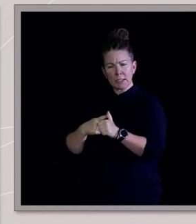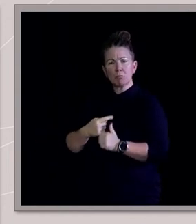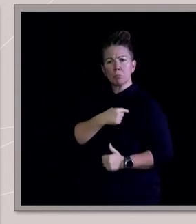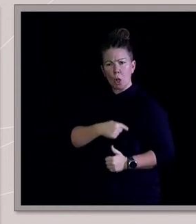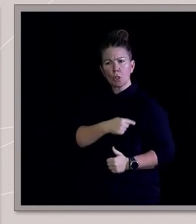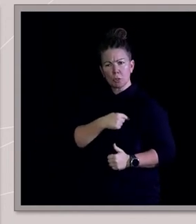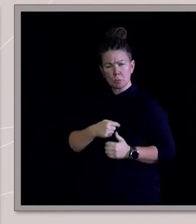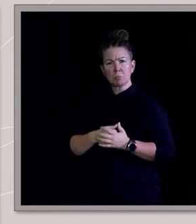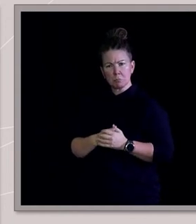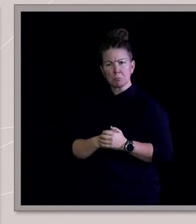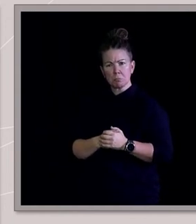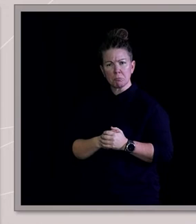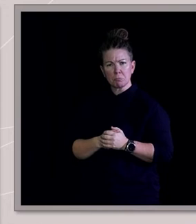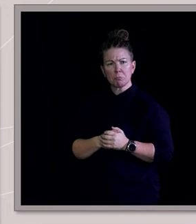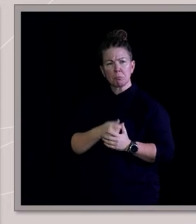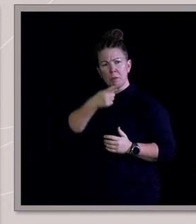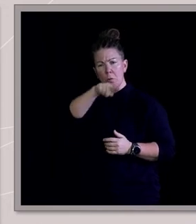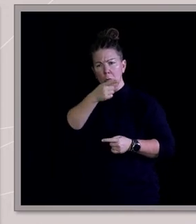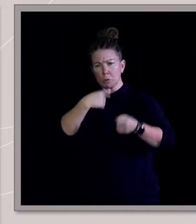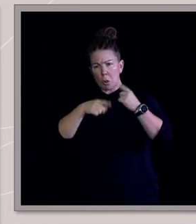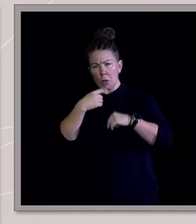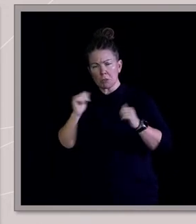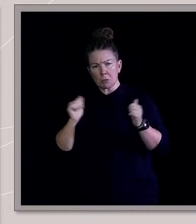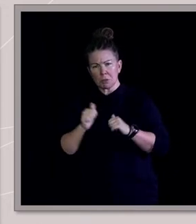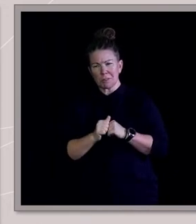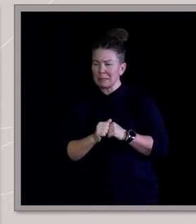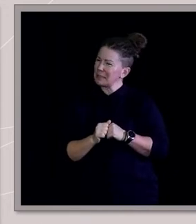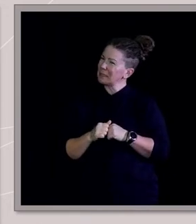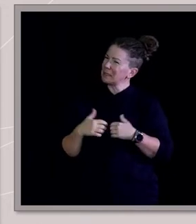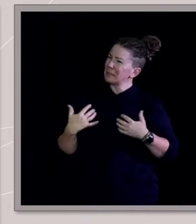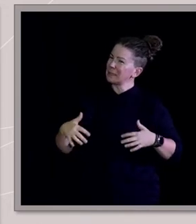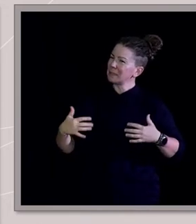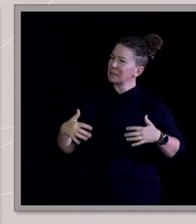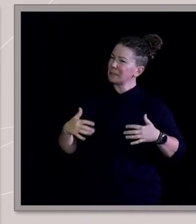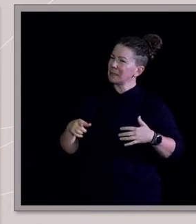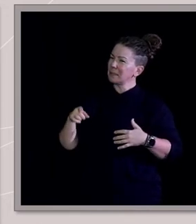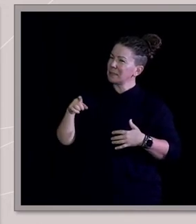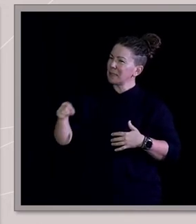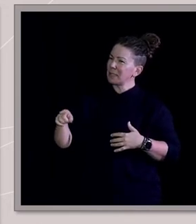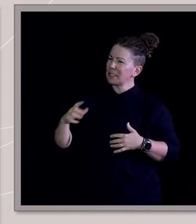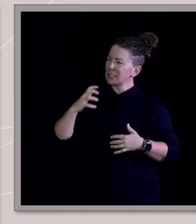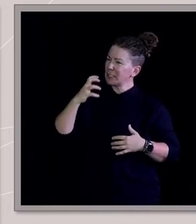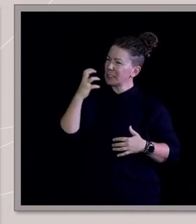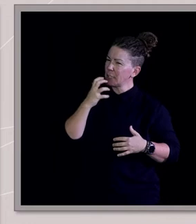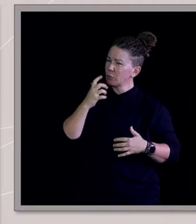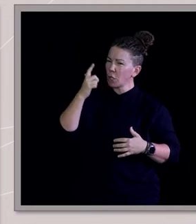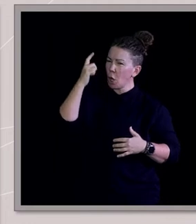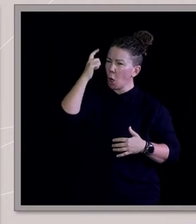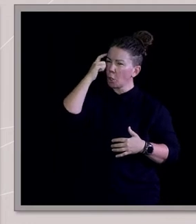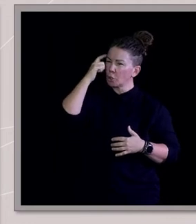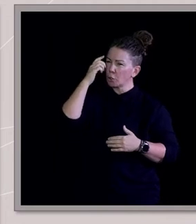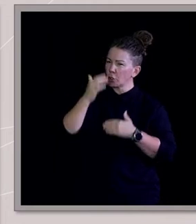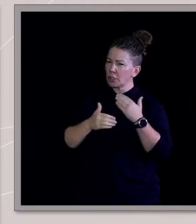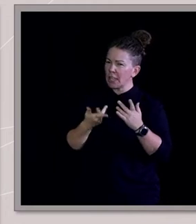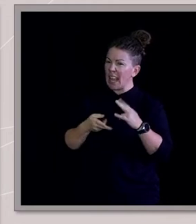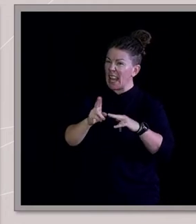Christ. It's what we've been told, but that's actually a dangerous, logical sequence. Whenever